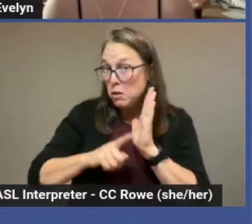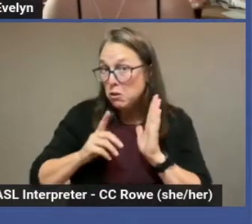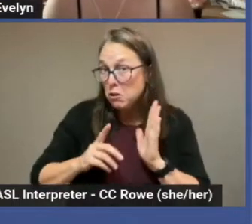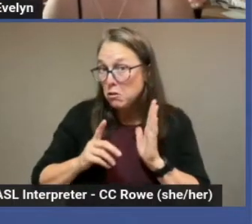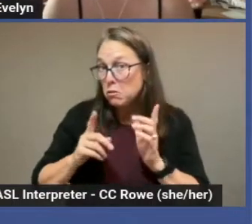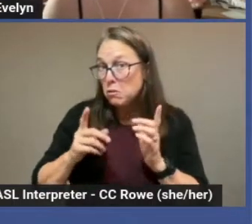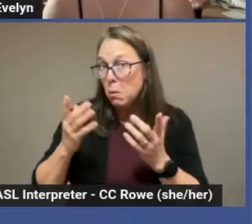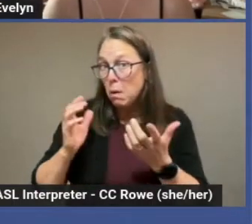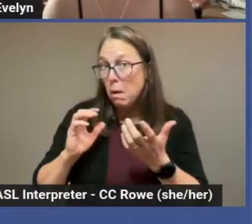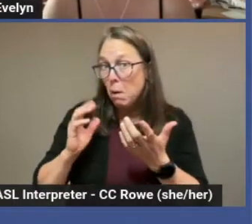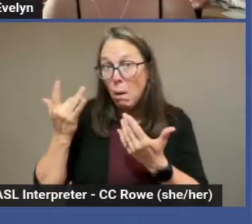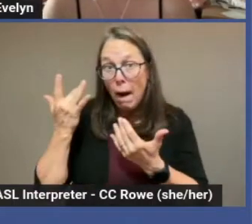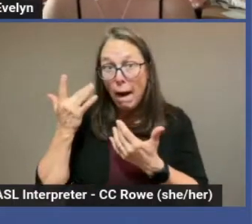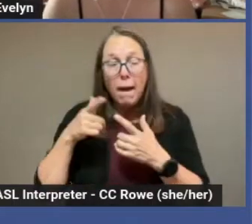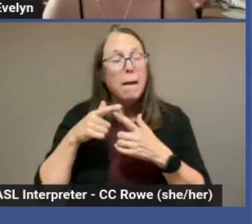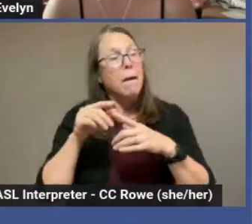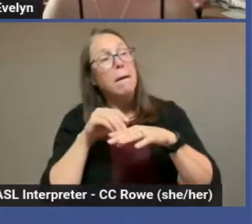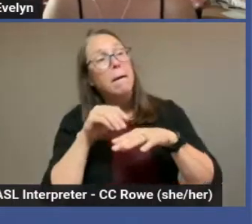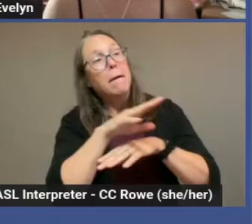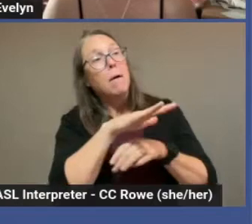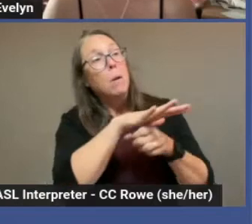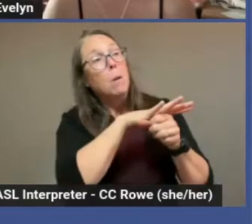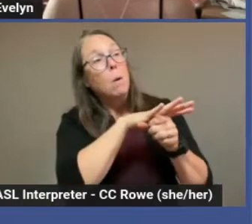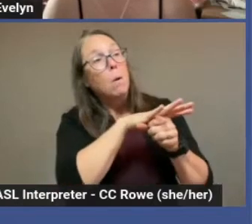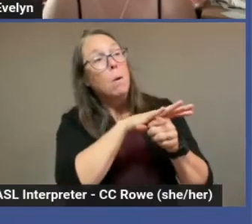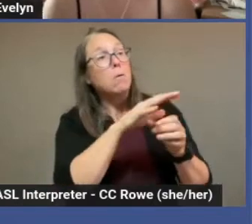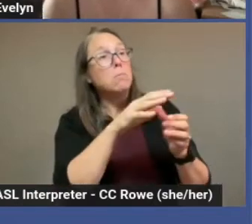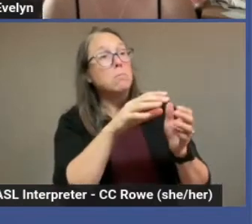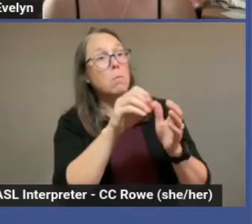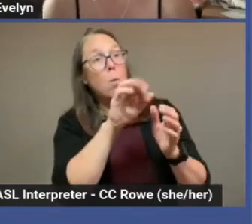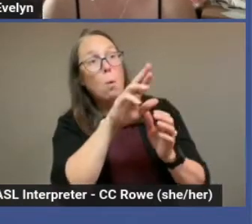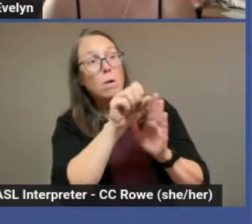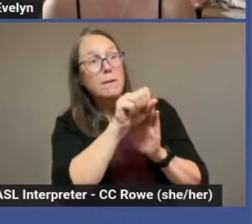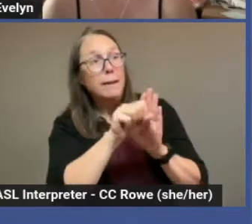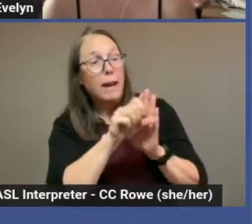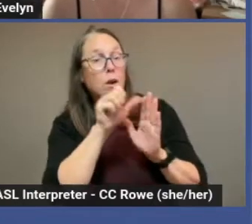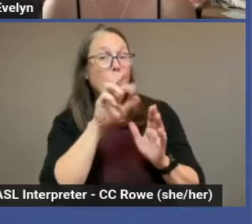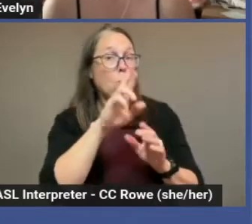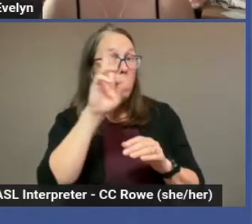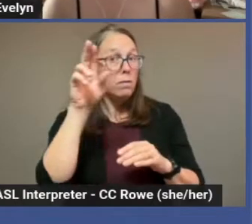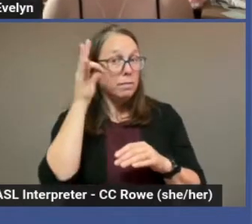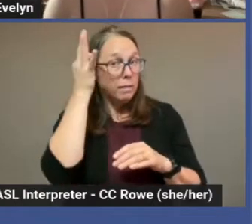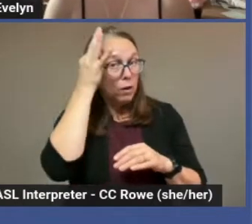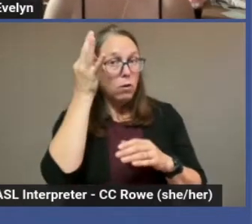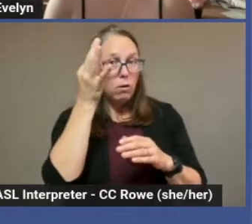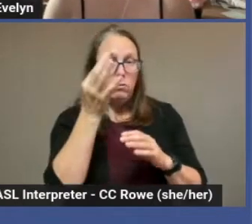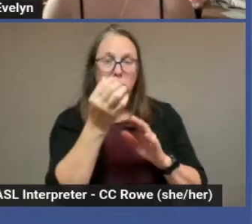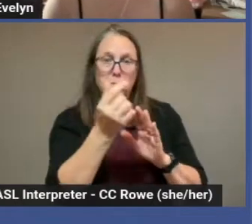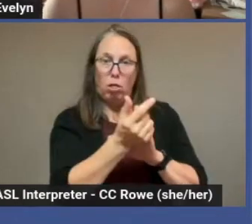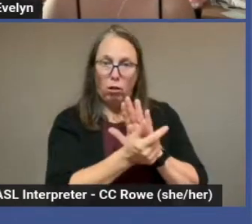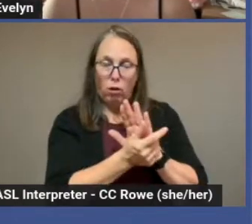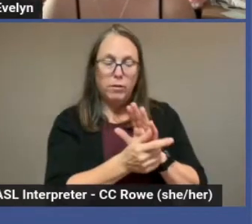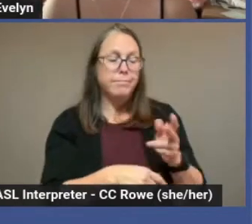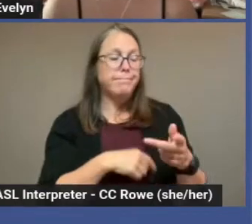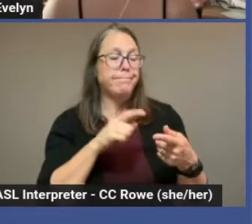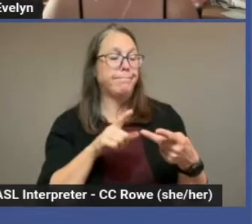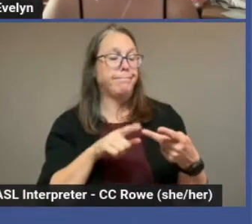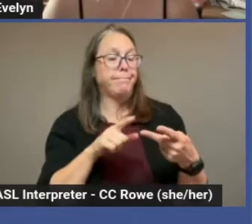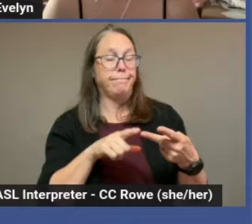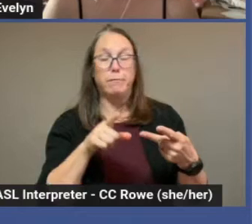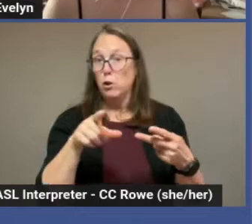influence local, state, or even national legislation. You can be